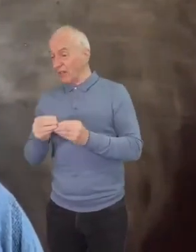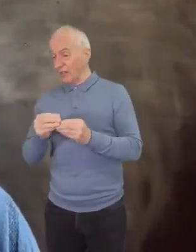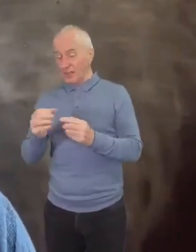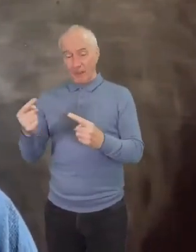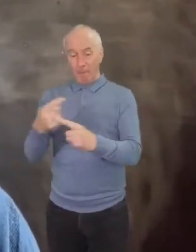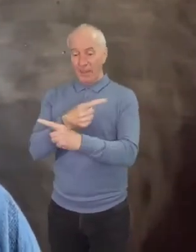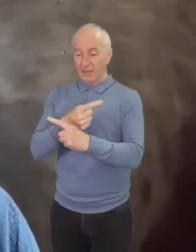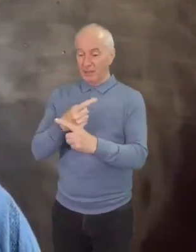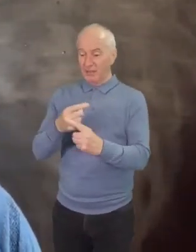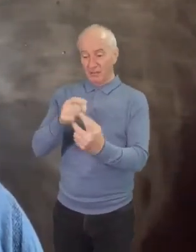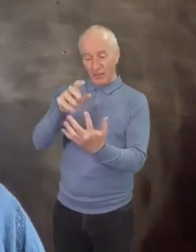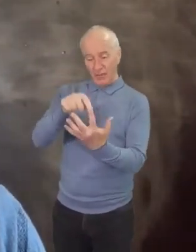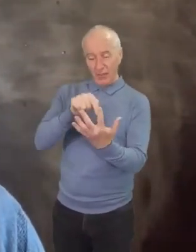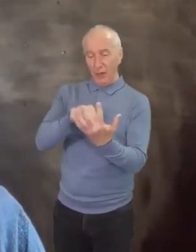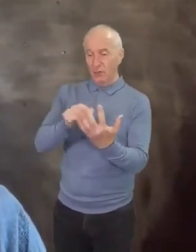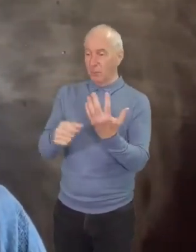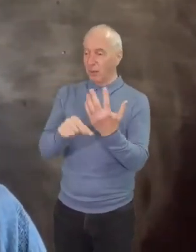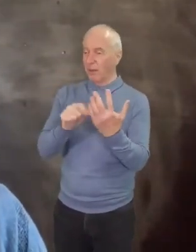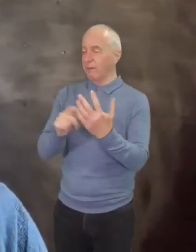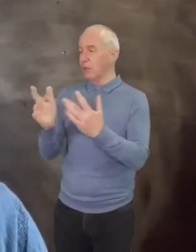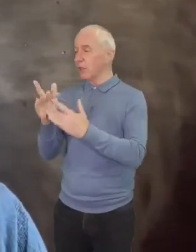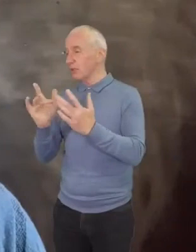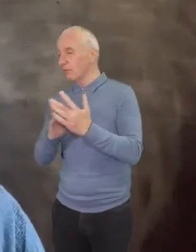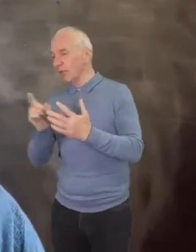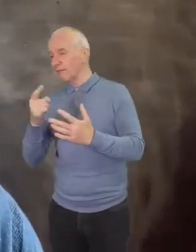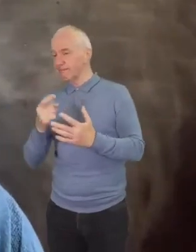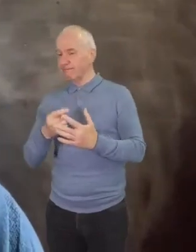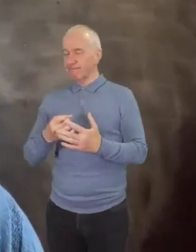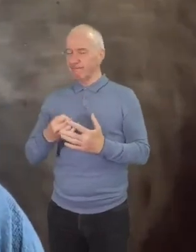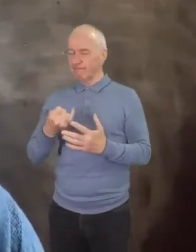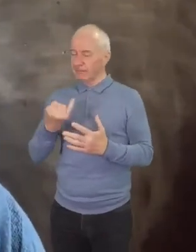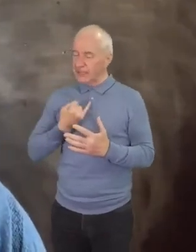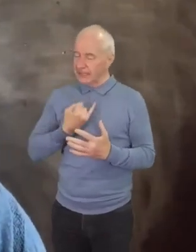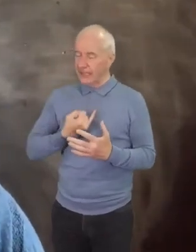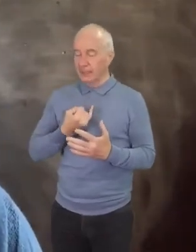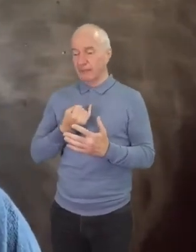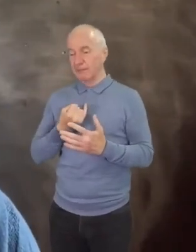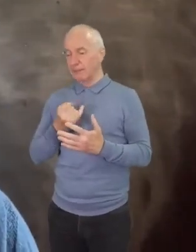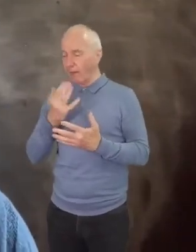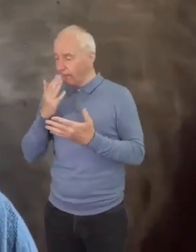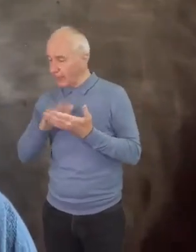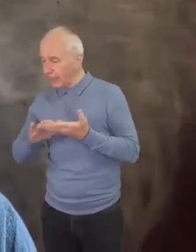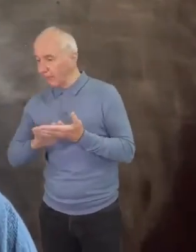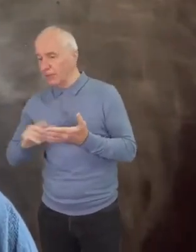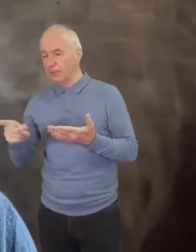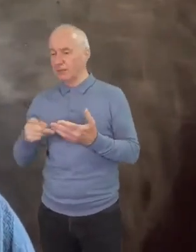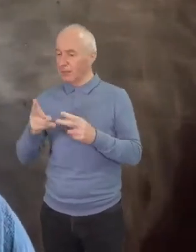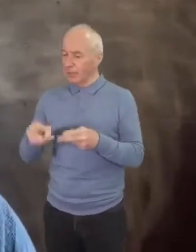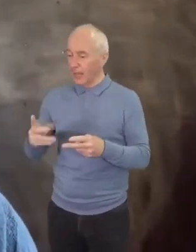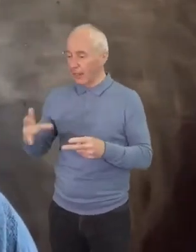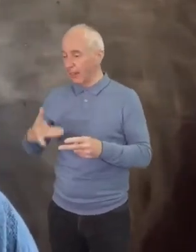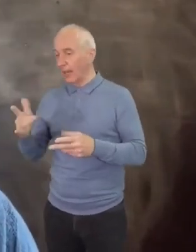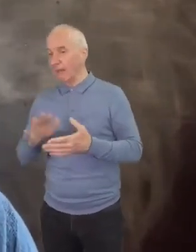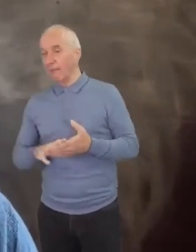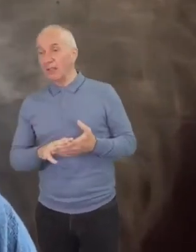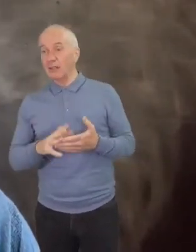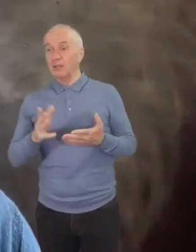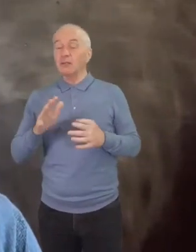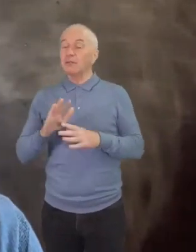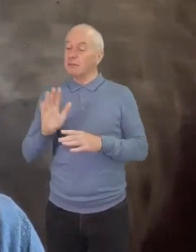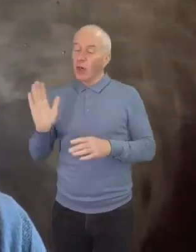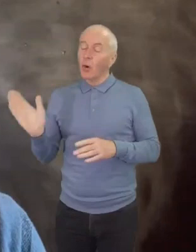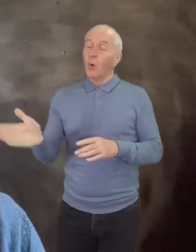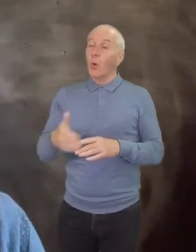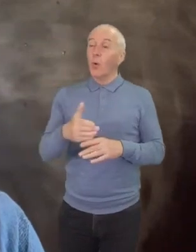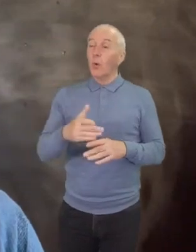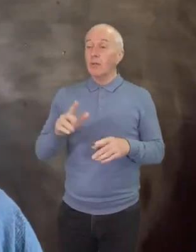sin and forgiveness, death and life. Now, this is not necessarily a blanket statement for all white preachers, and Protestant